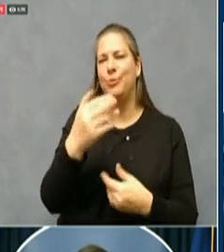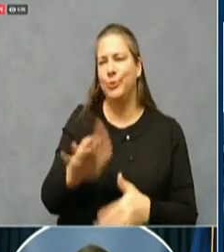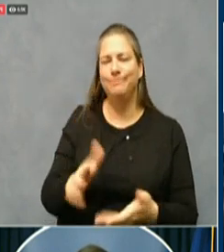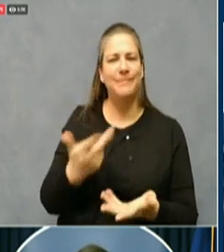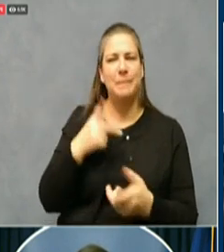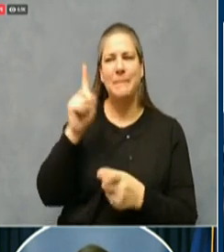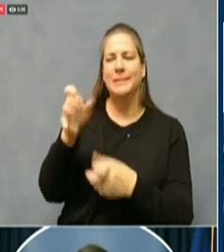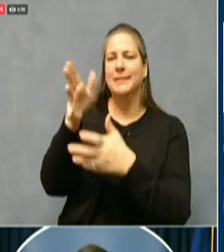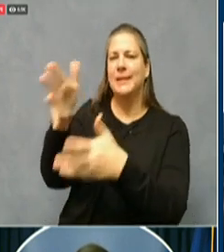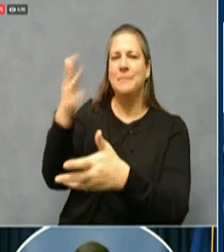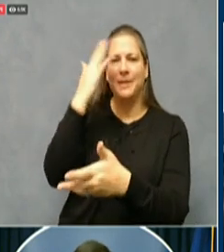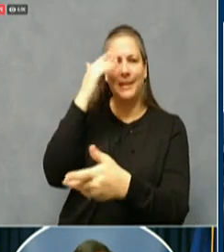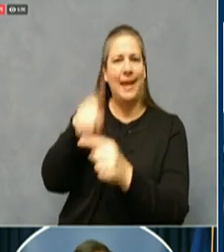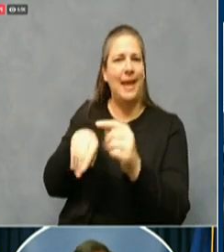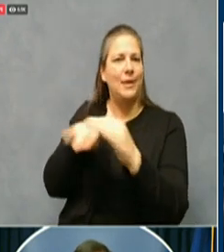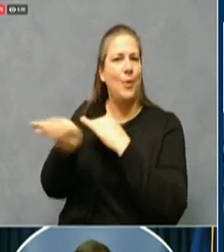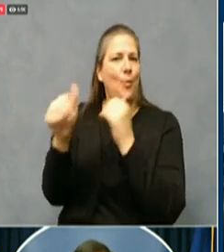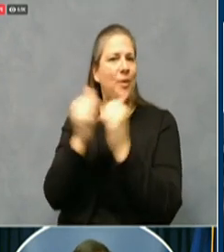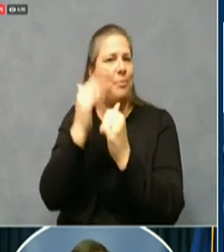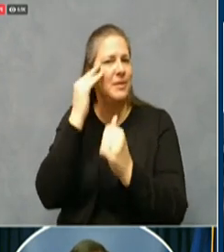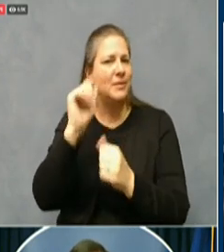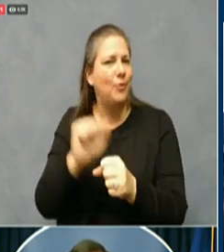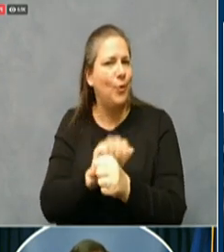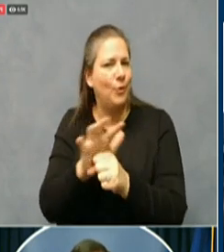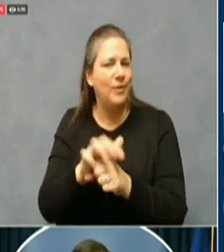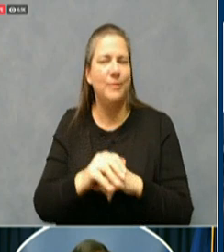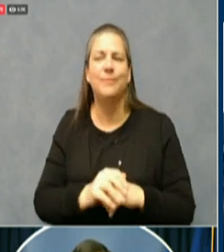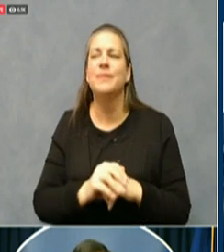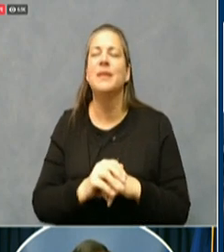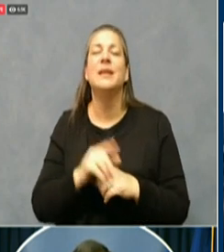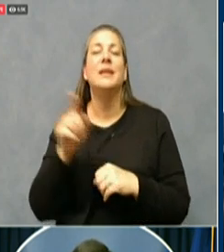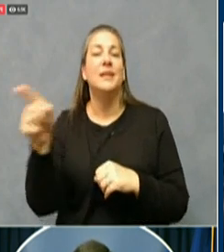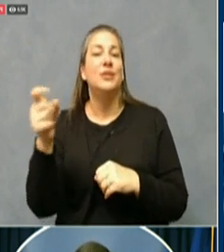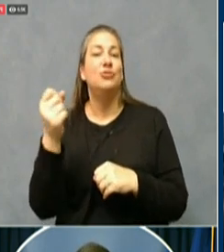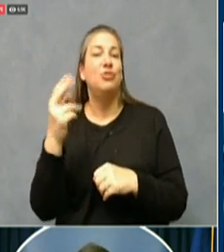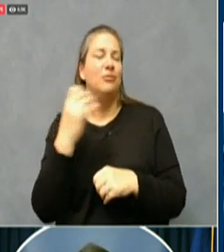she called him, saying she was gonna have to be put on a ventilator.